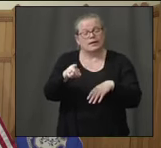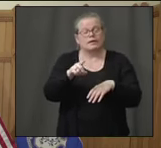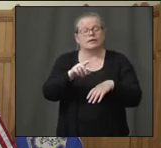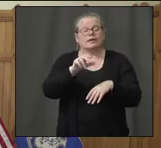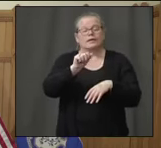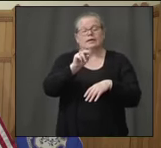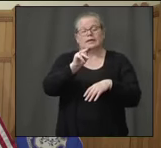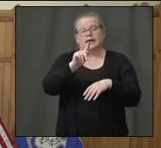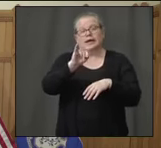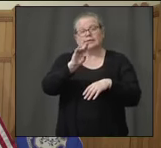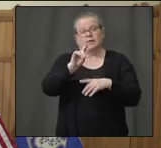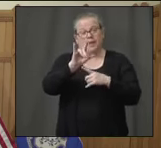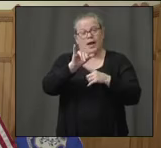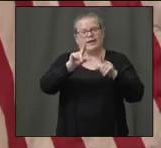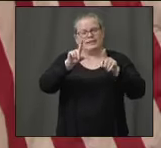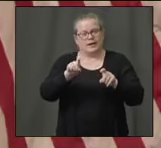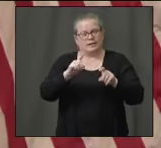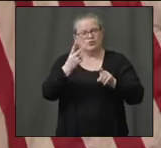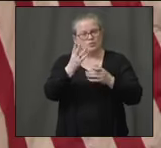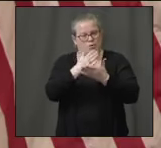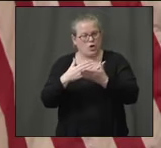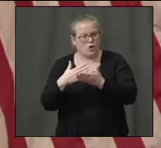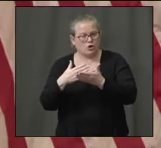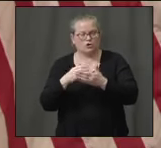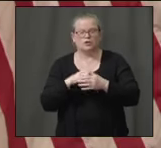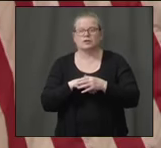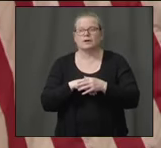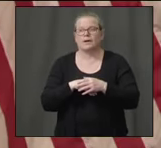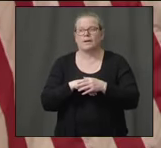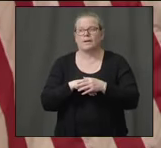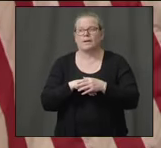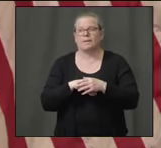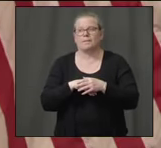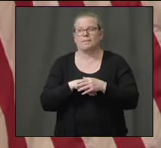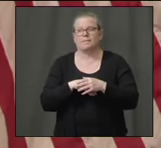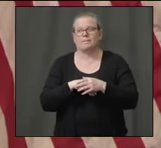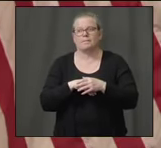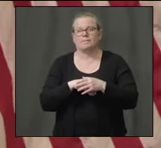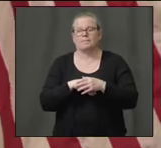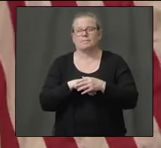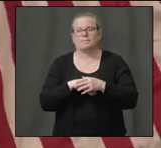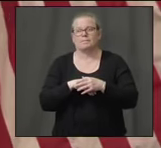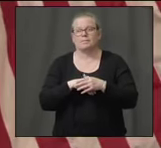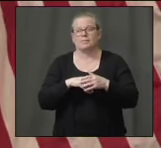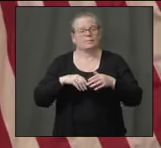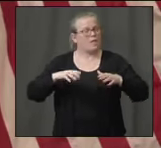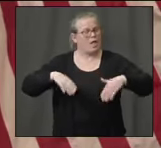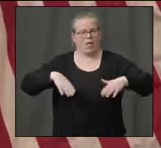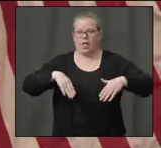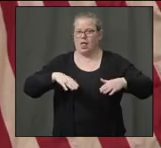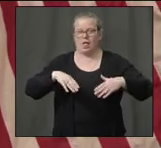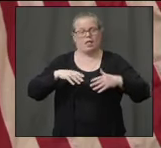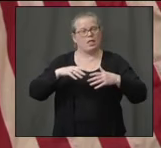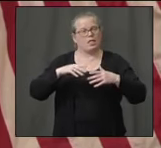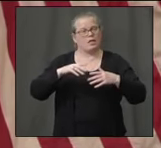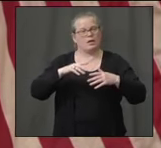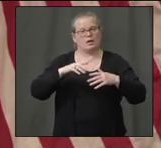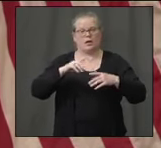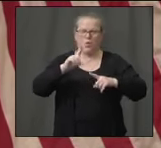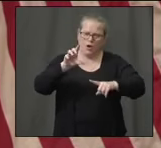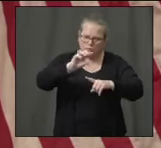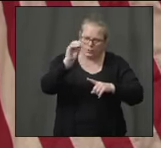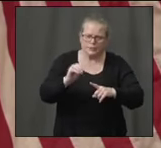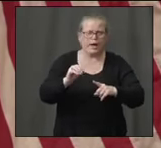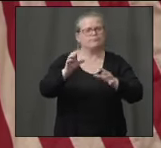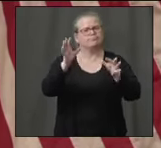we still do not have the evidence to say it is absolutely certain that it provides immunity. Past viruses